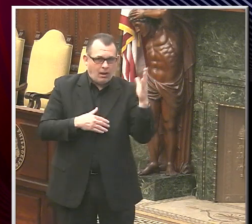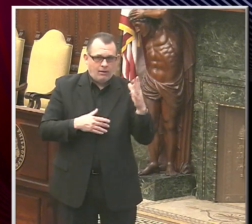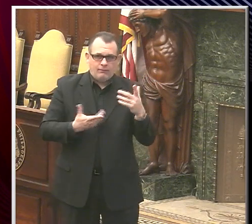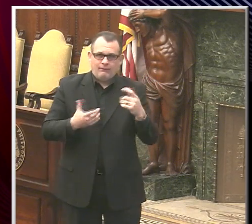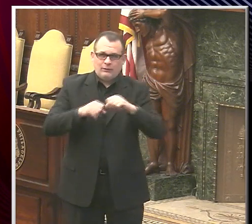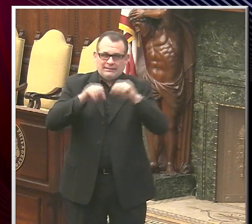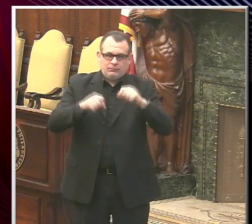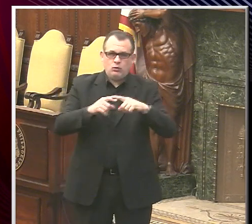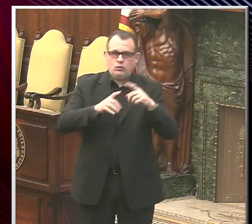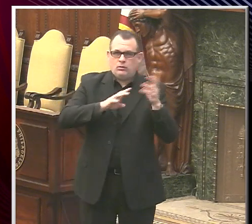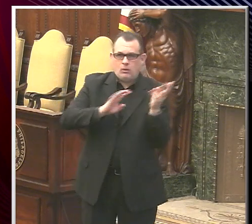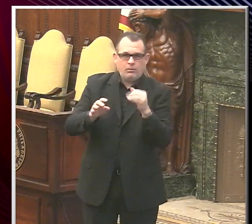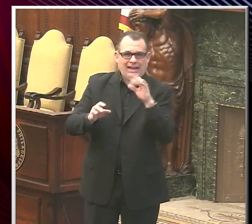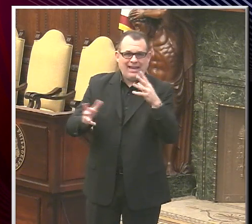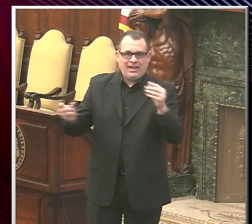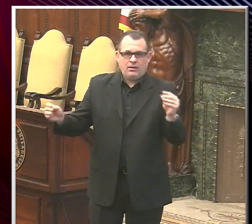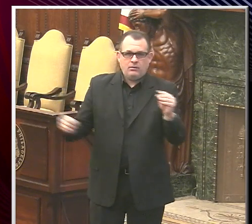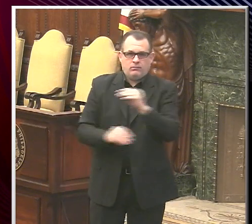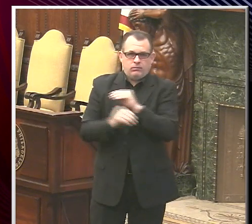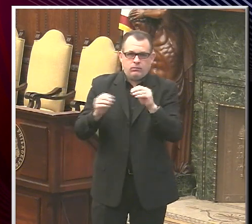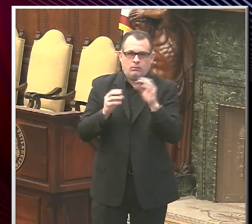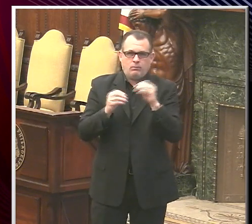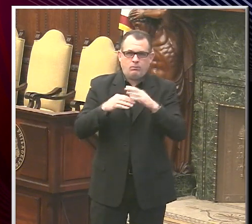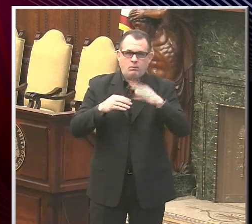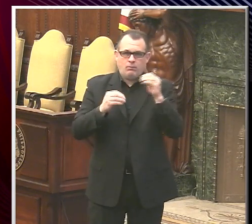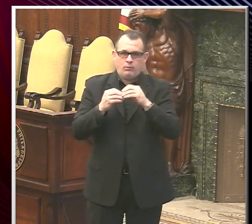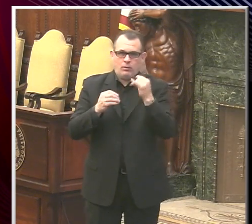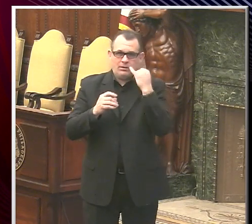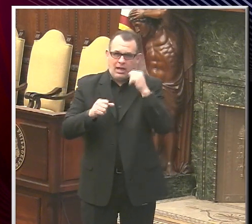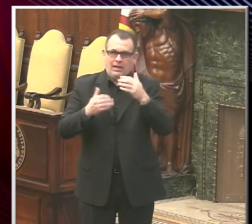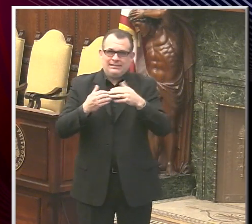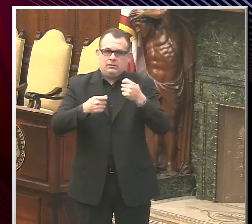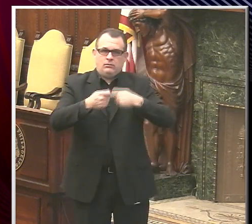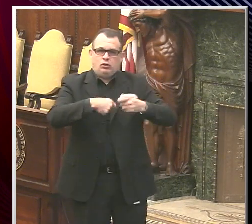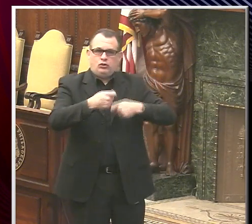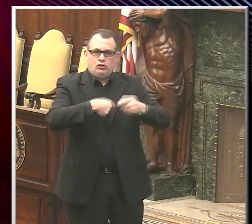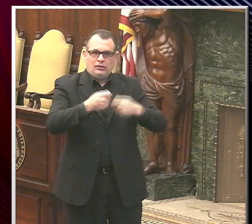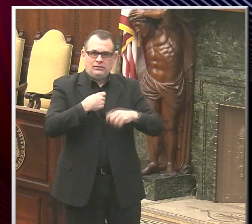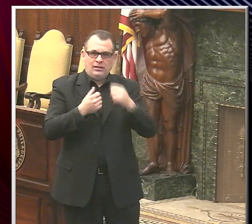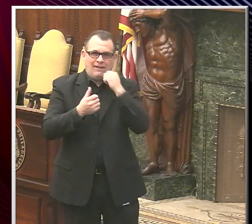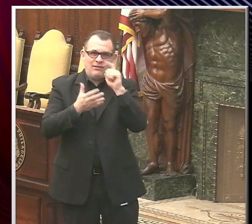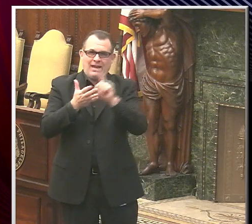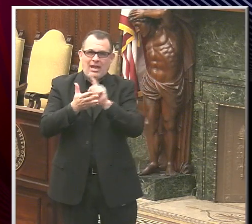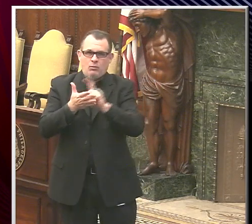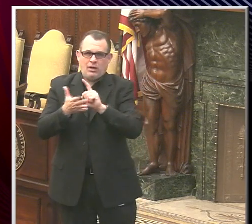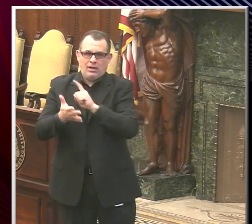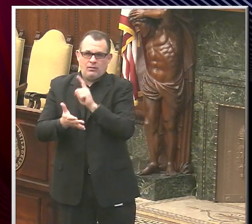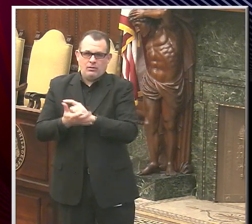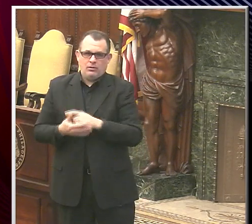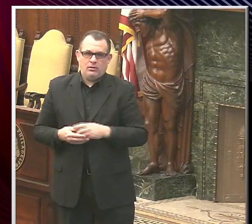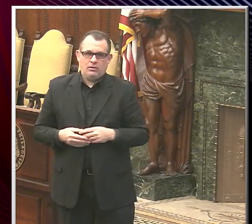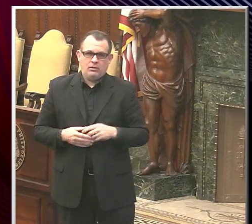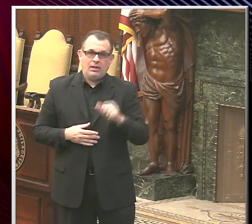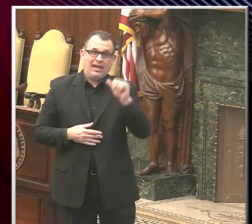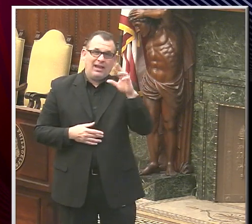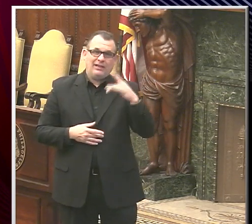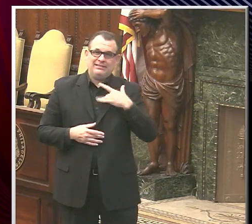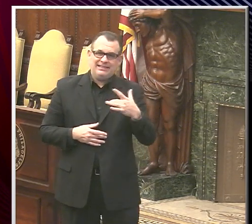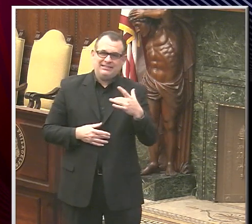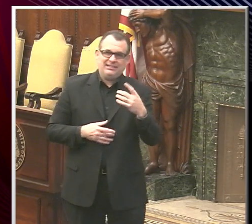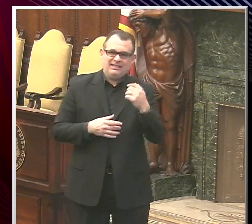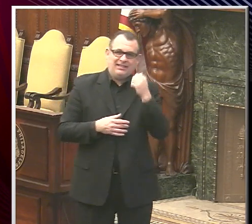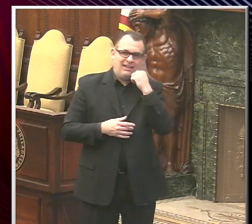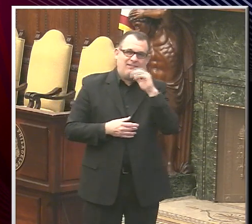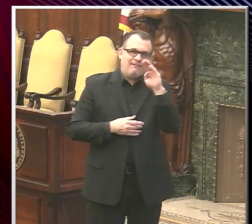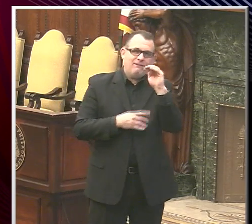15 or more air changes per hour. As I say, the air turns over on average every four minutes or less. Now,